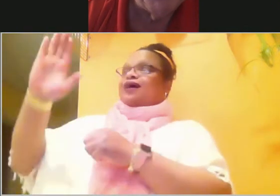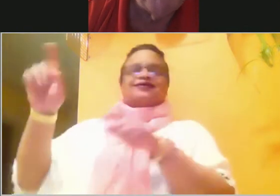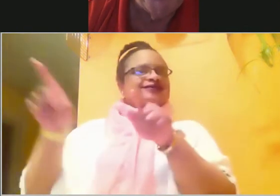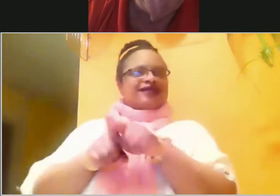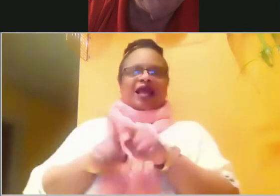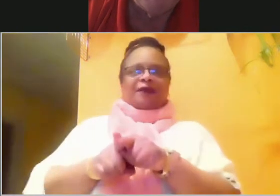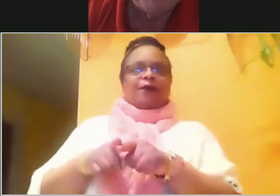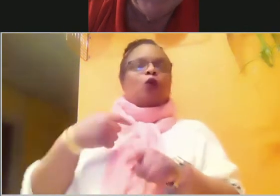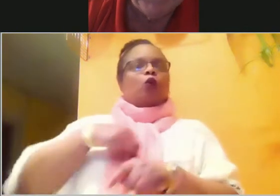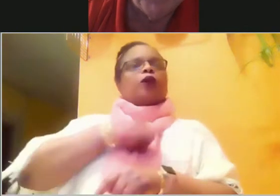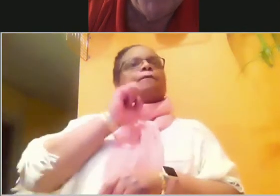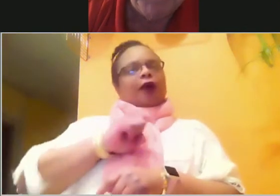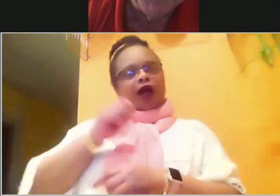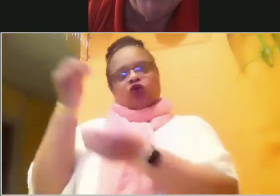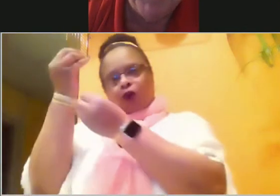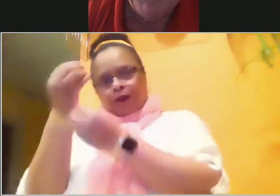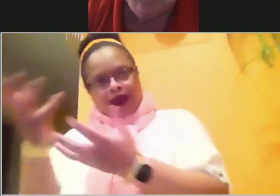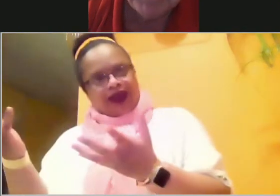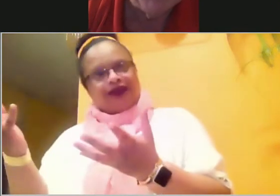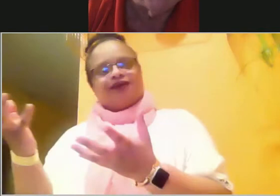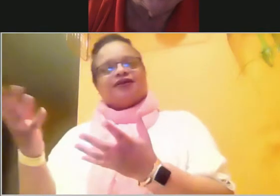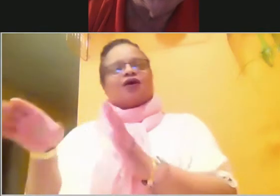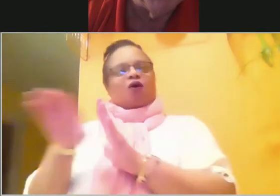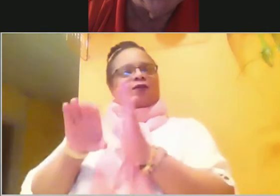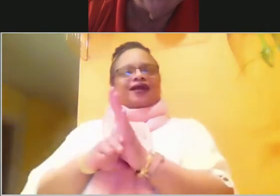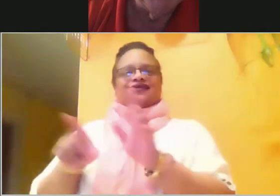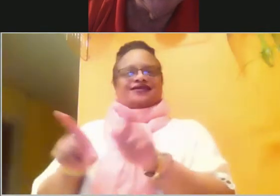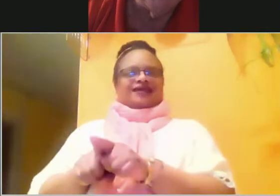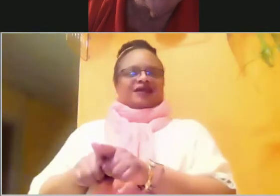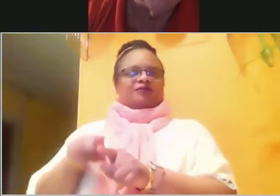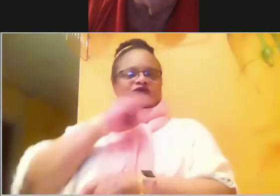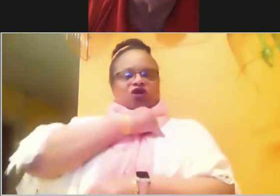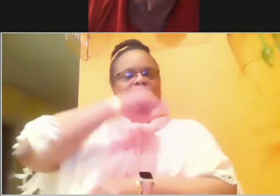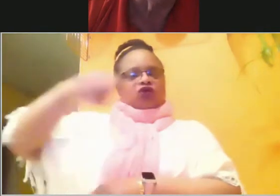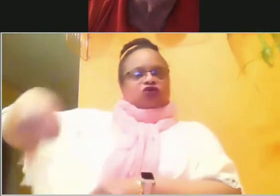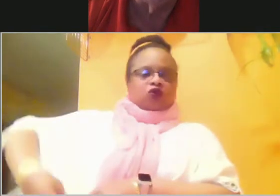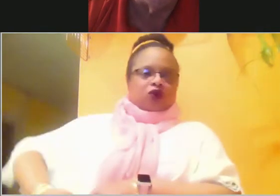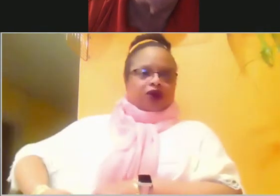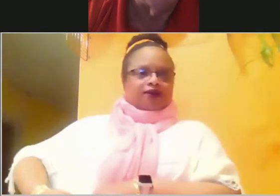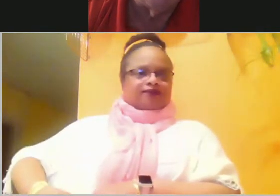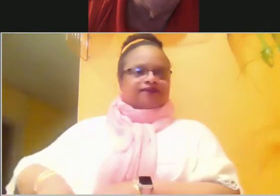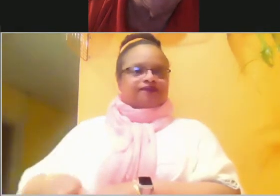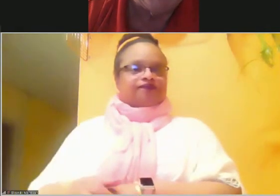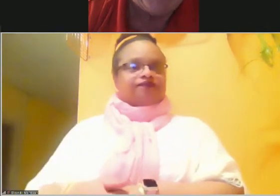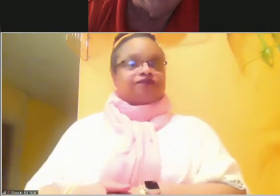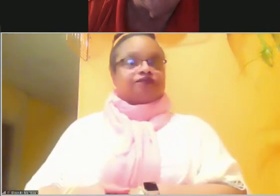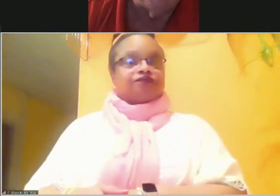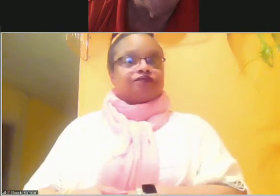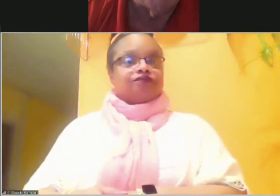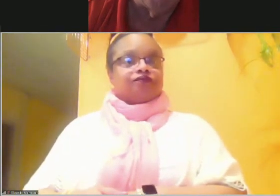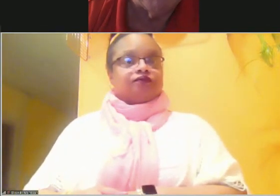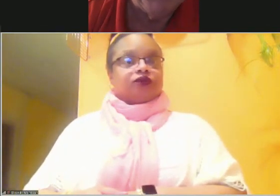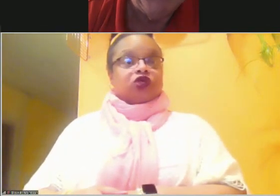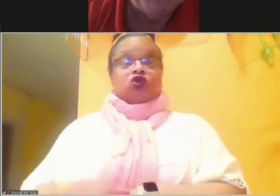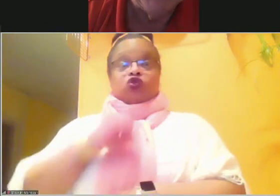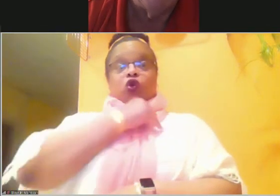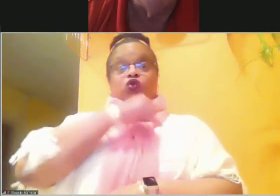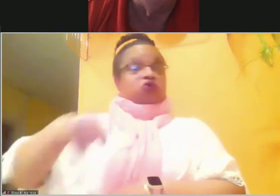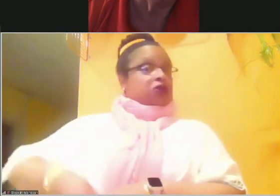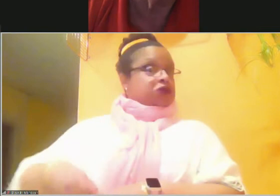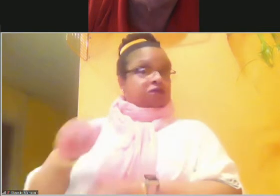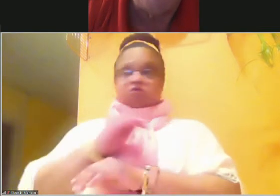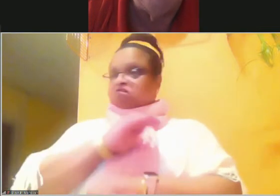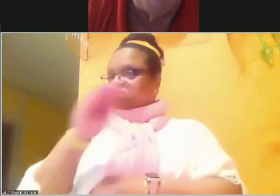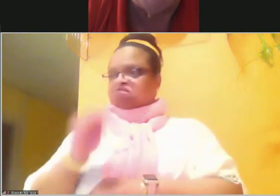We're supposed to be obedient to God and obey his command, just like Joshua, just like Joshua, Joshua did without complaint,